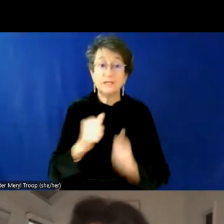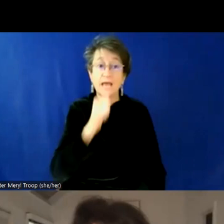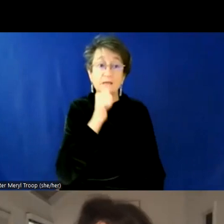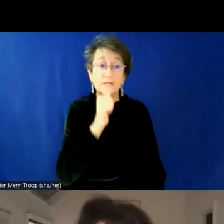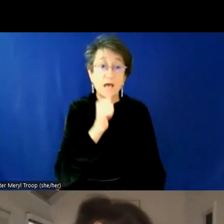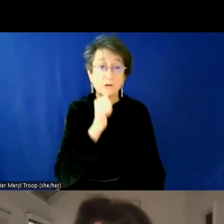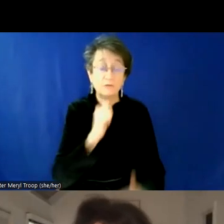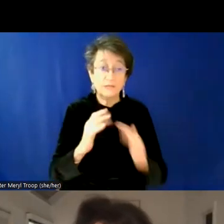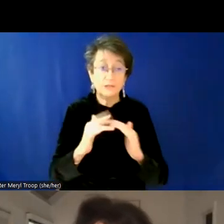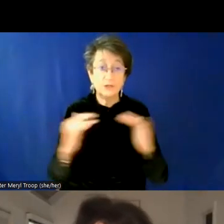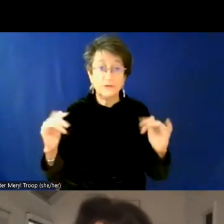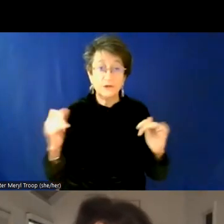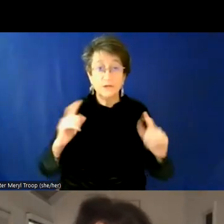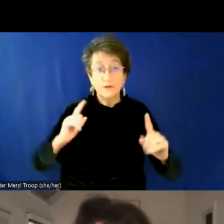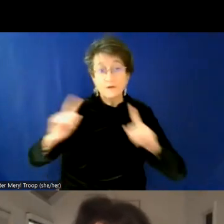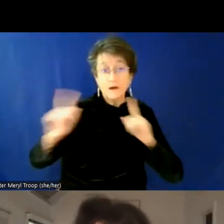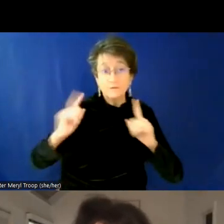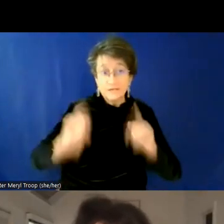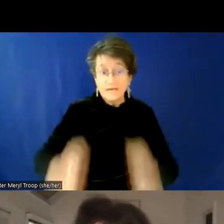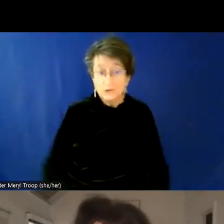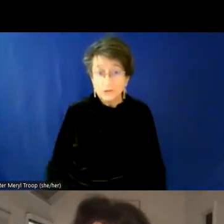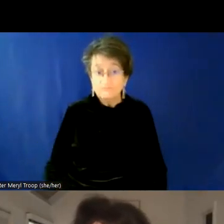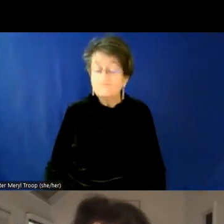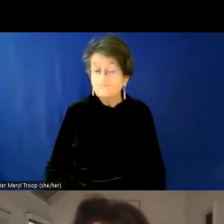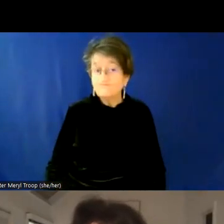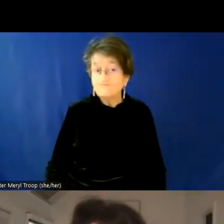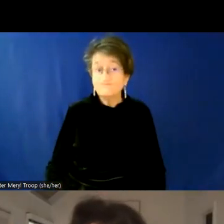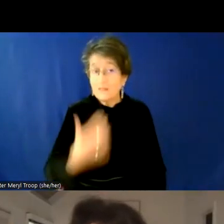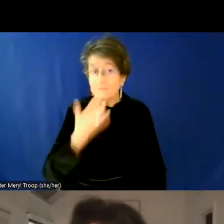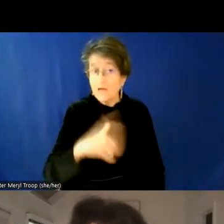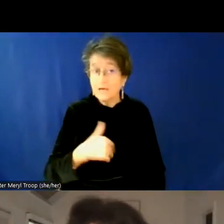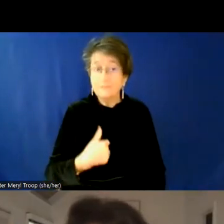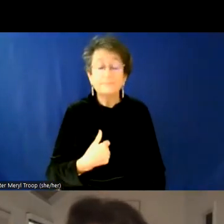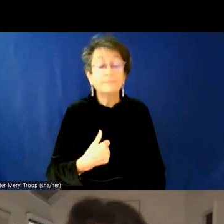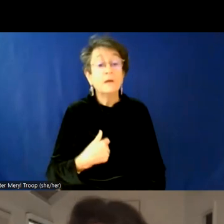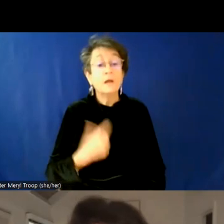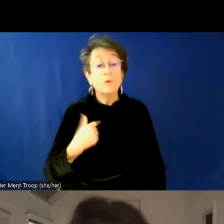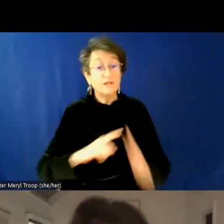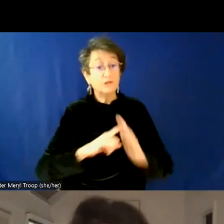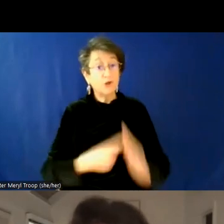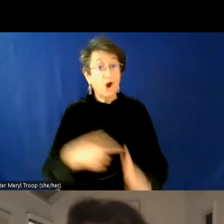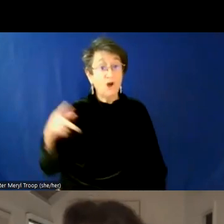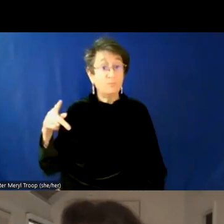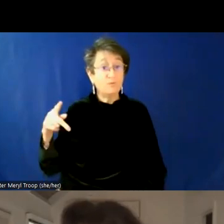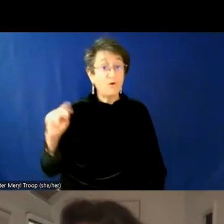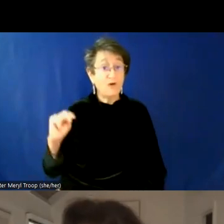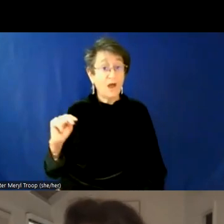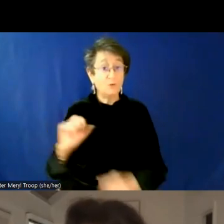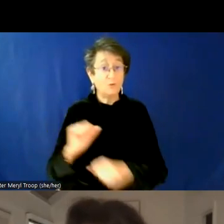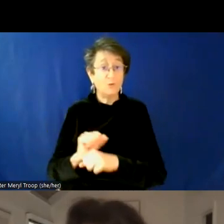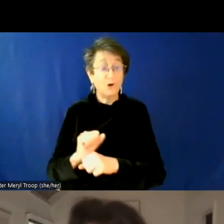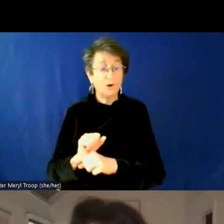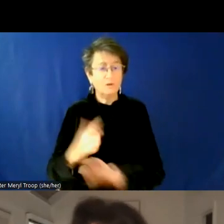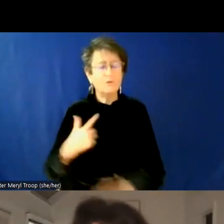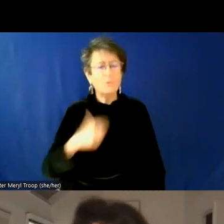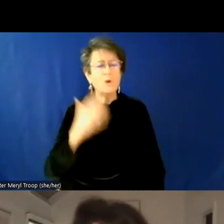a diversity of conversation. And so I think, you know, when we went into this pronoun work, we knew that not everybody would get it.